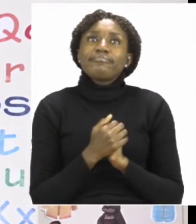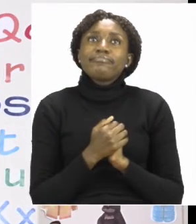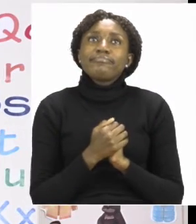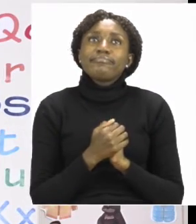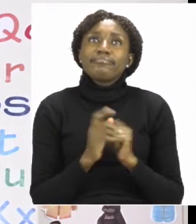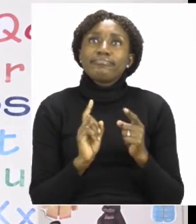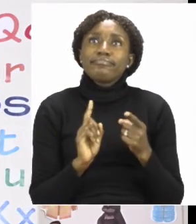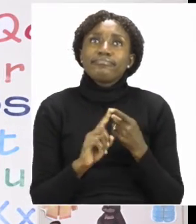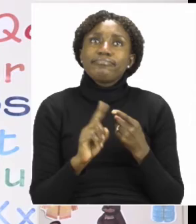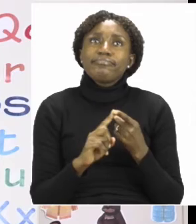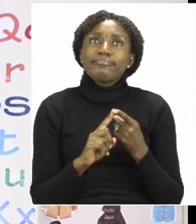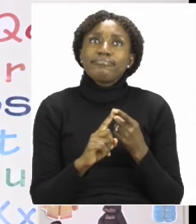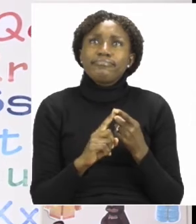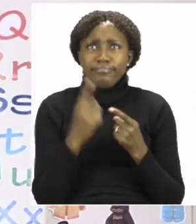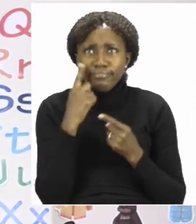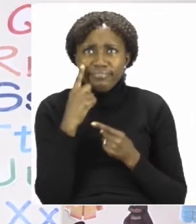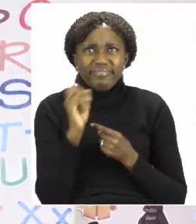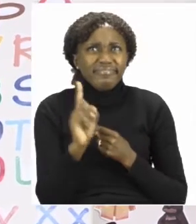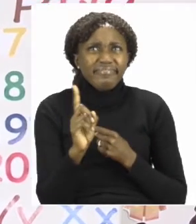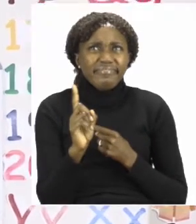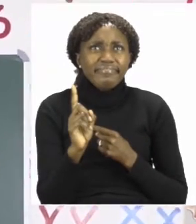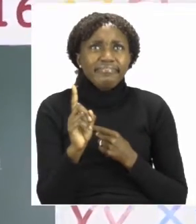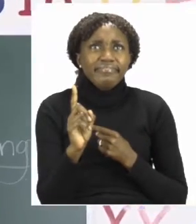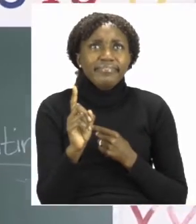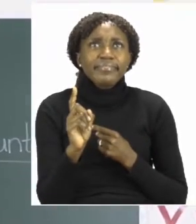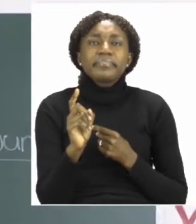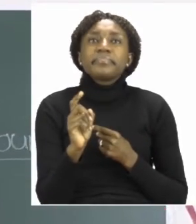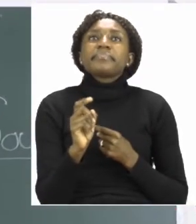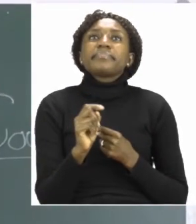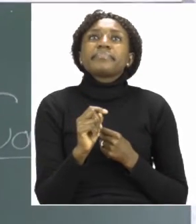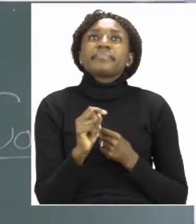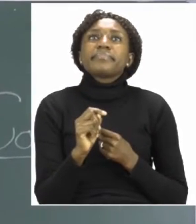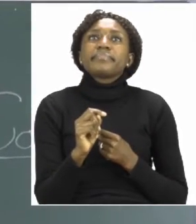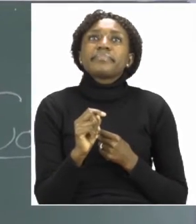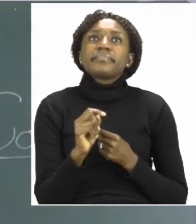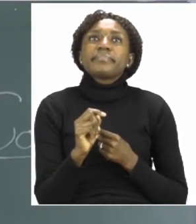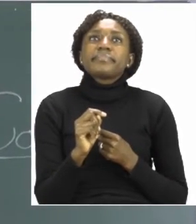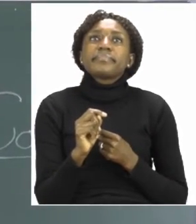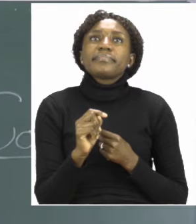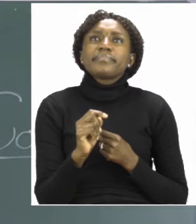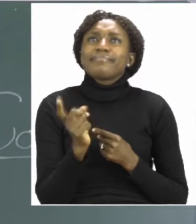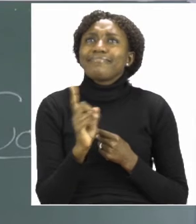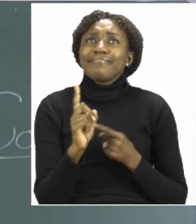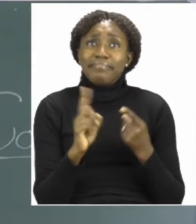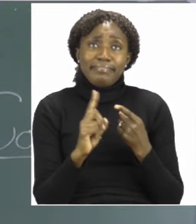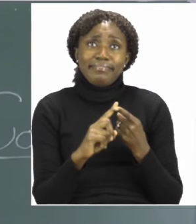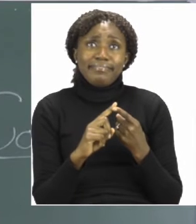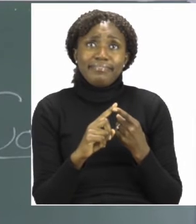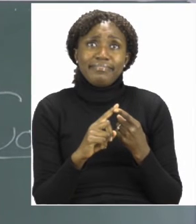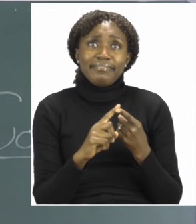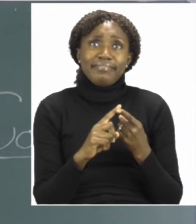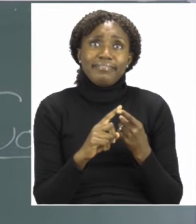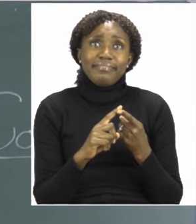picture. Can you have a good look at the first picture? And maybe tell me what you see in this